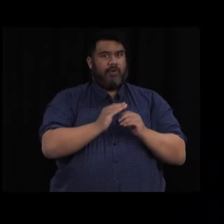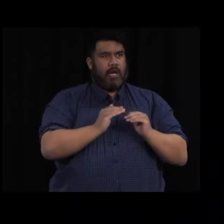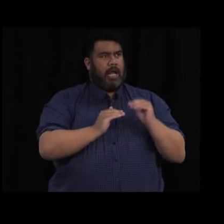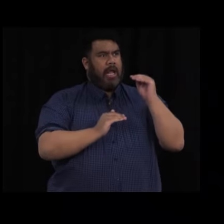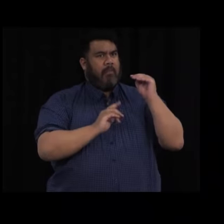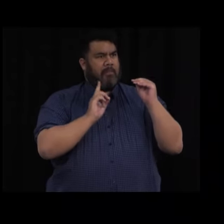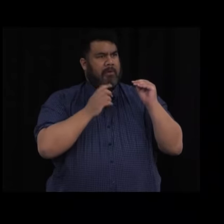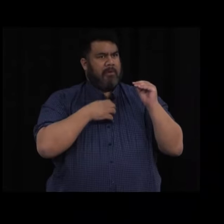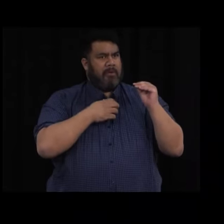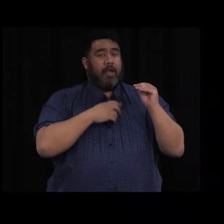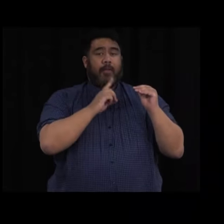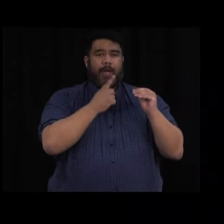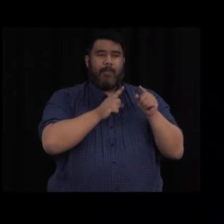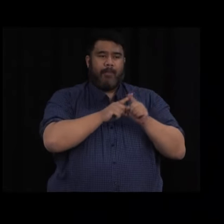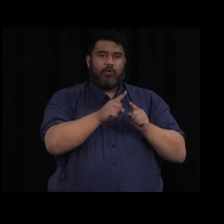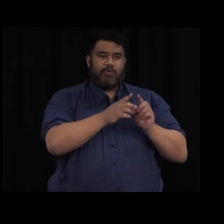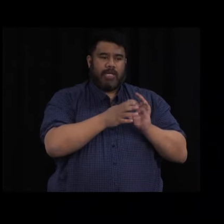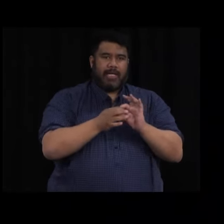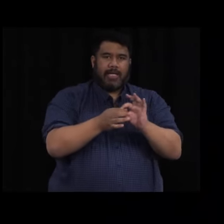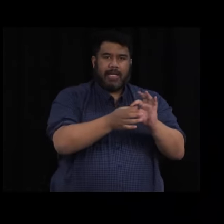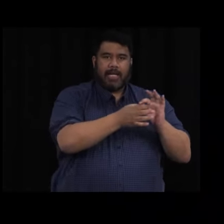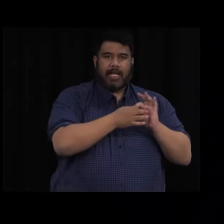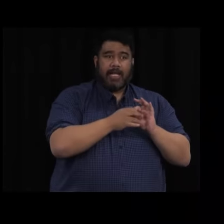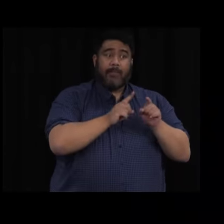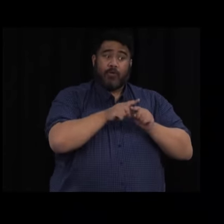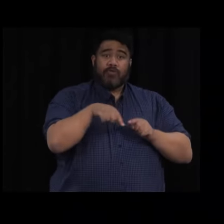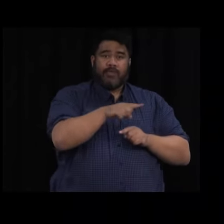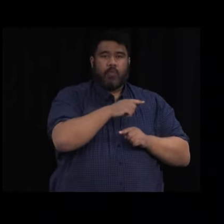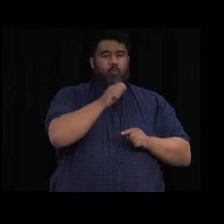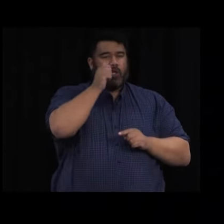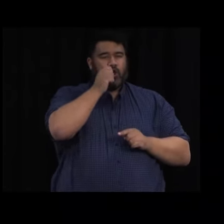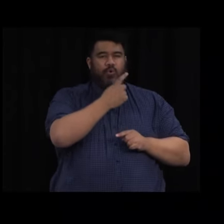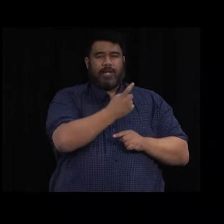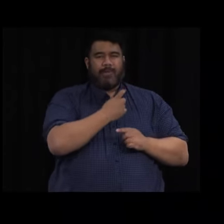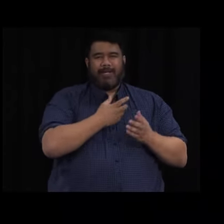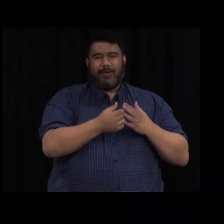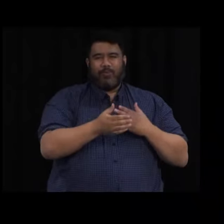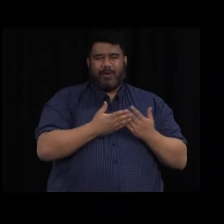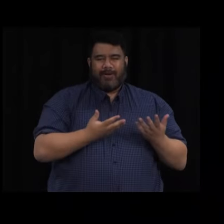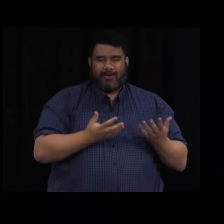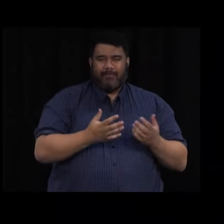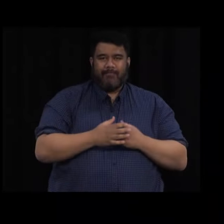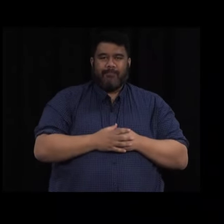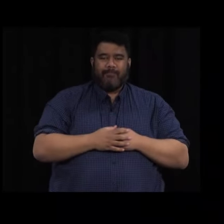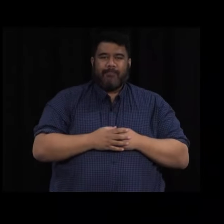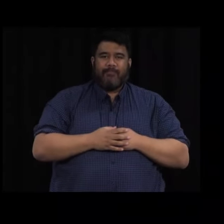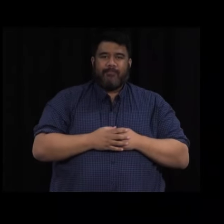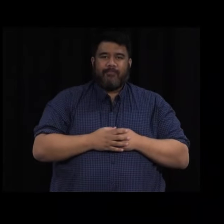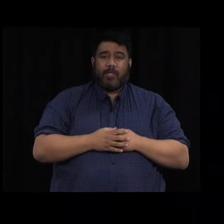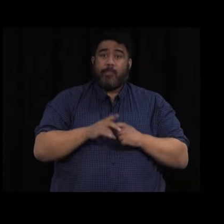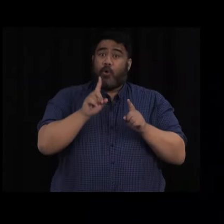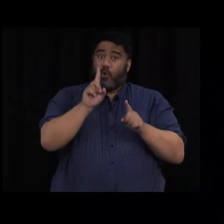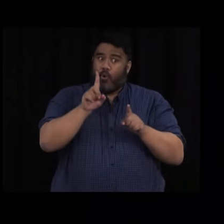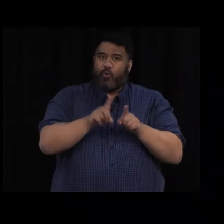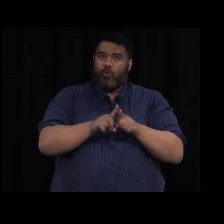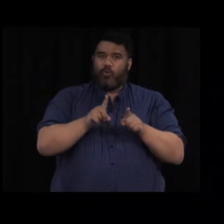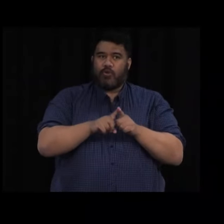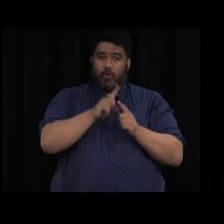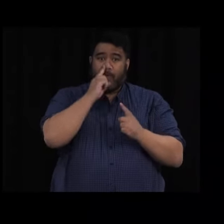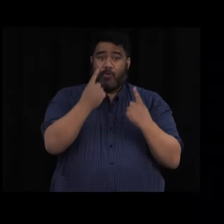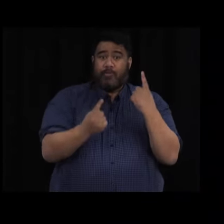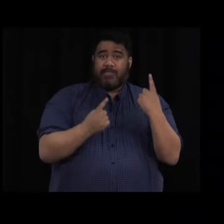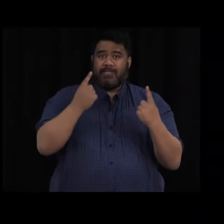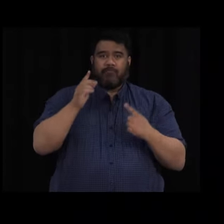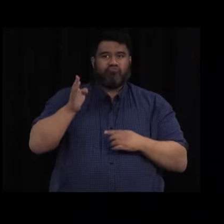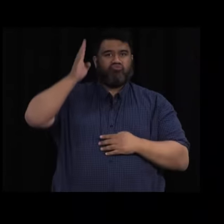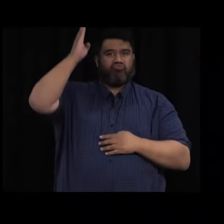and, in some sense, they were expected. But even more important is that we found these cases because people have come